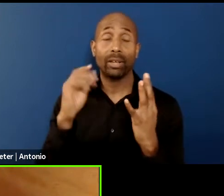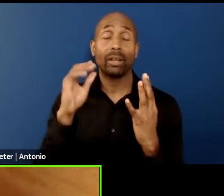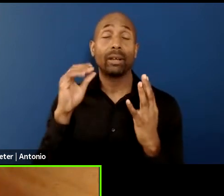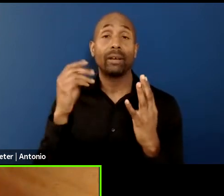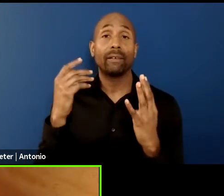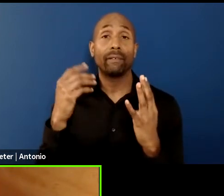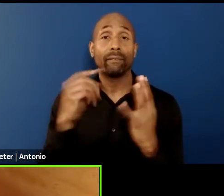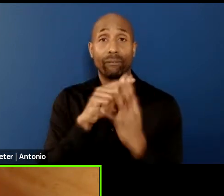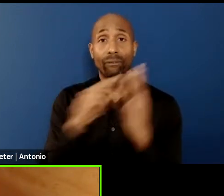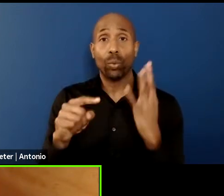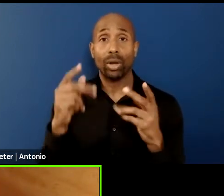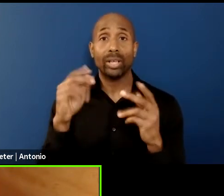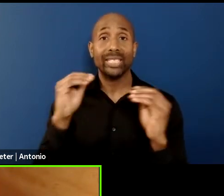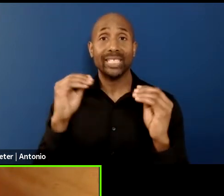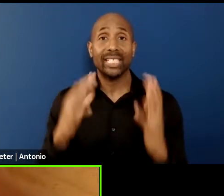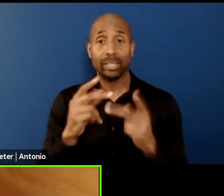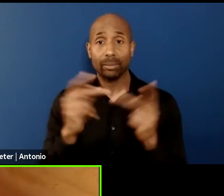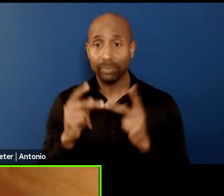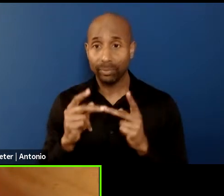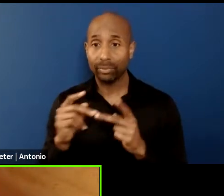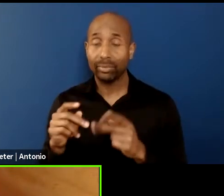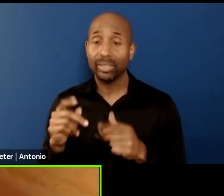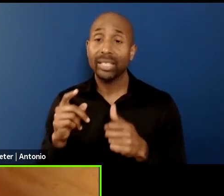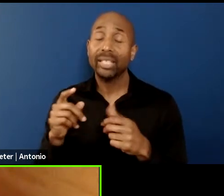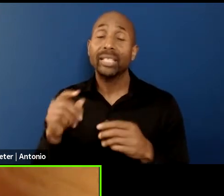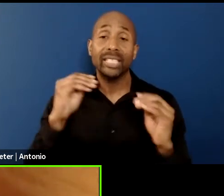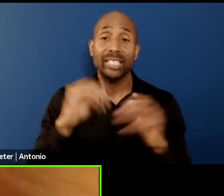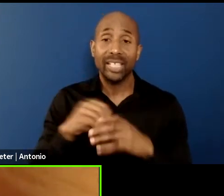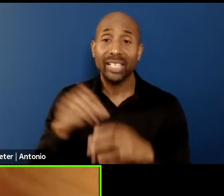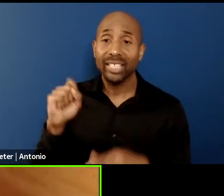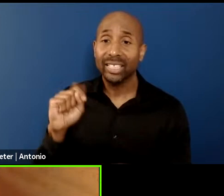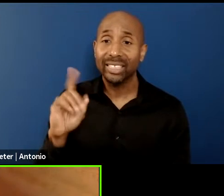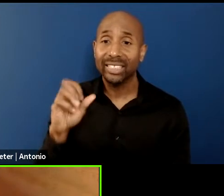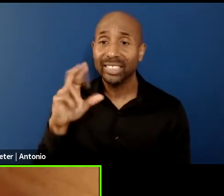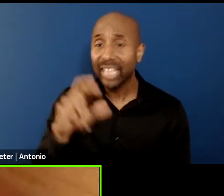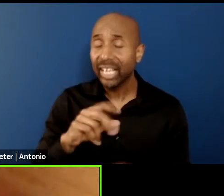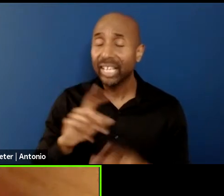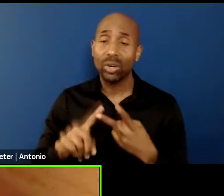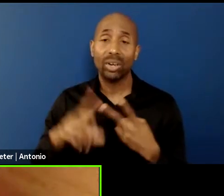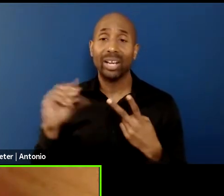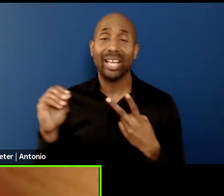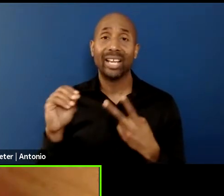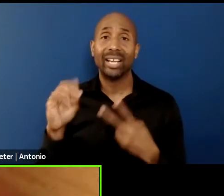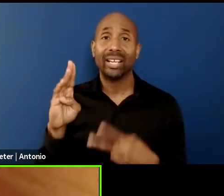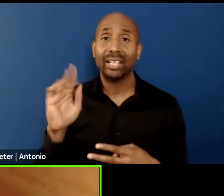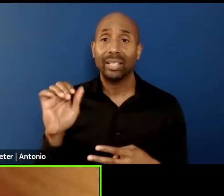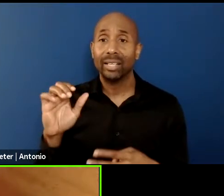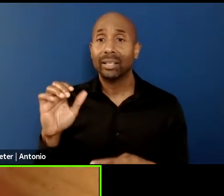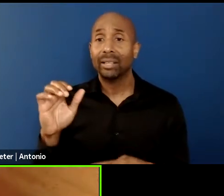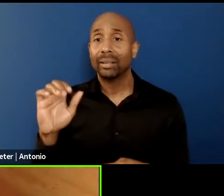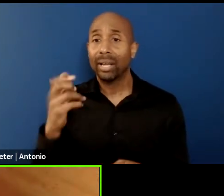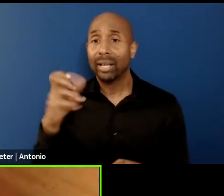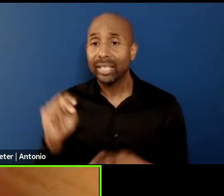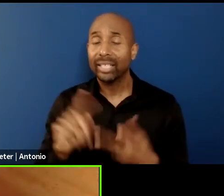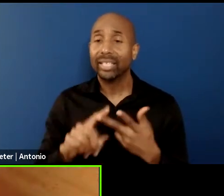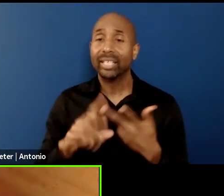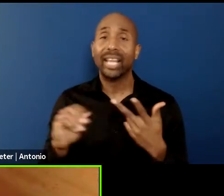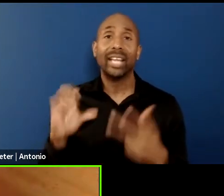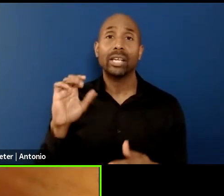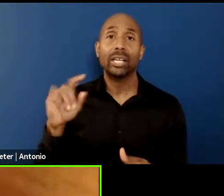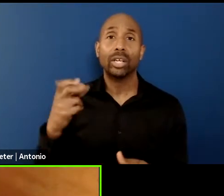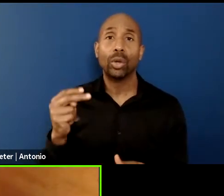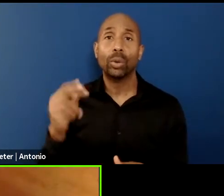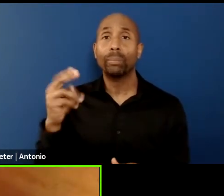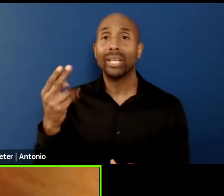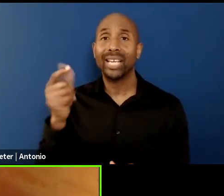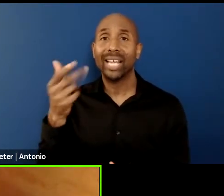teaching in Städel and he was teaching in Bergen and he was teaching in Copenhagen and of course he didn't have time for all this